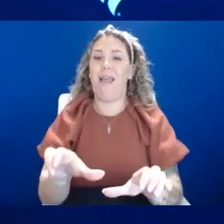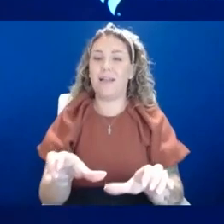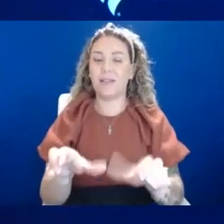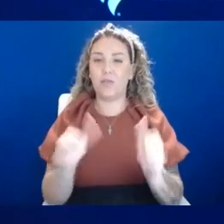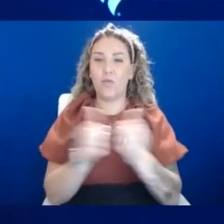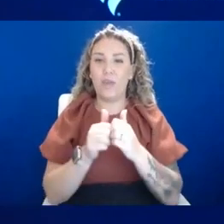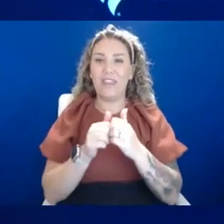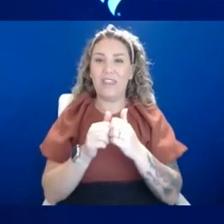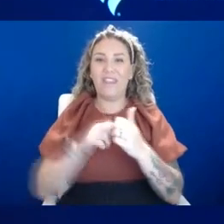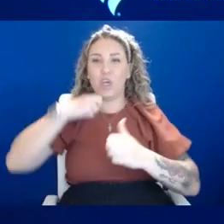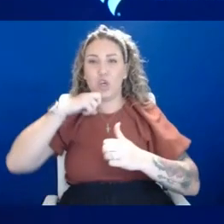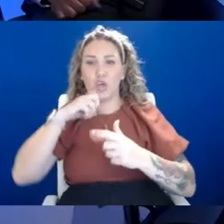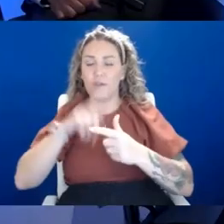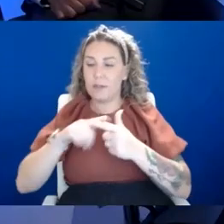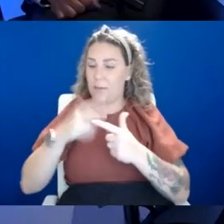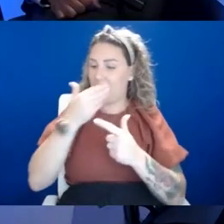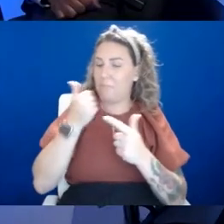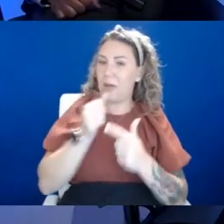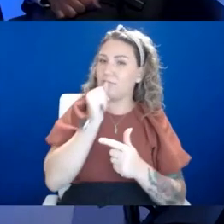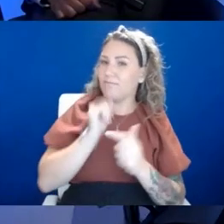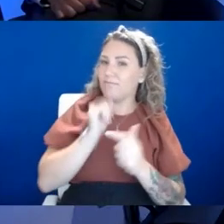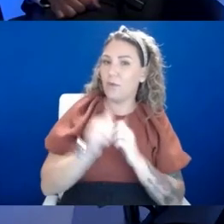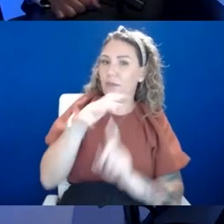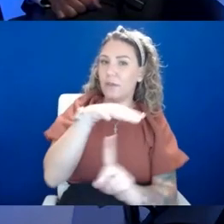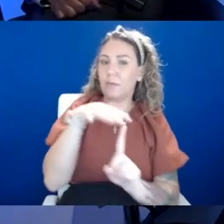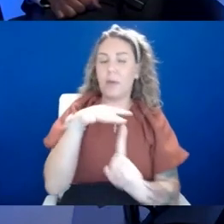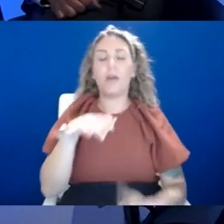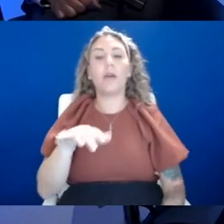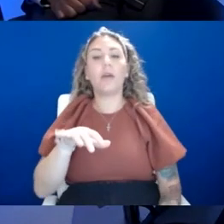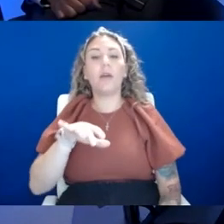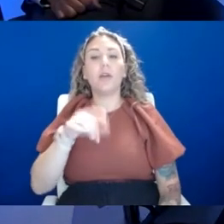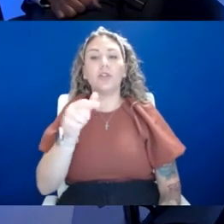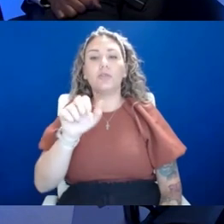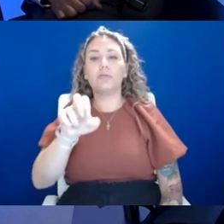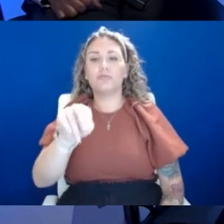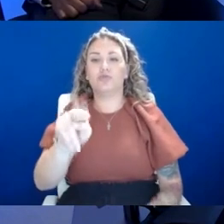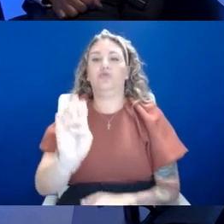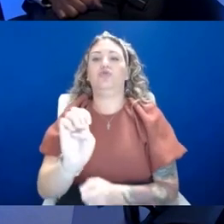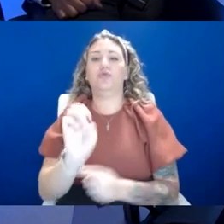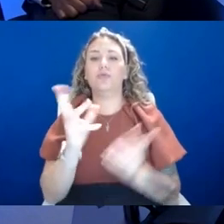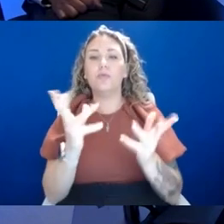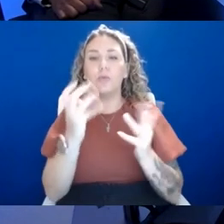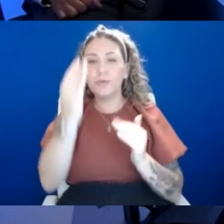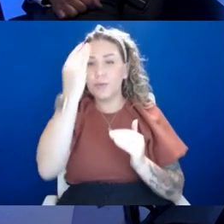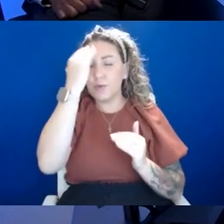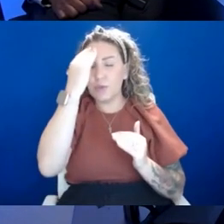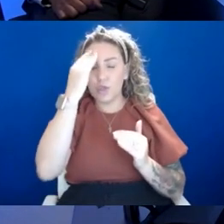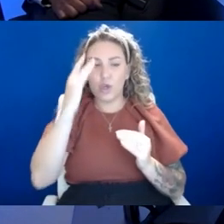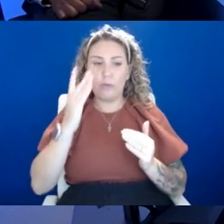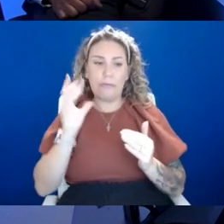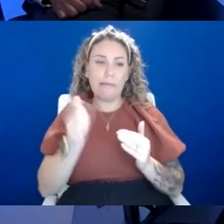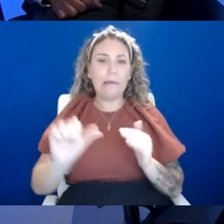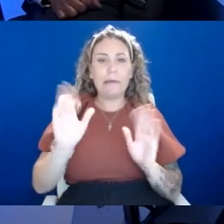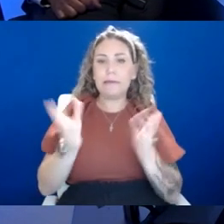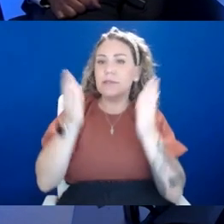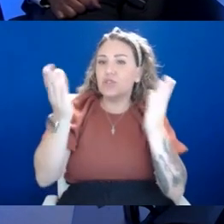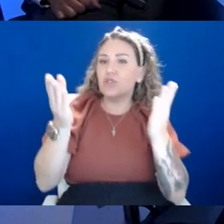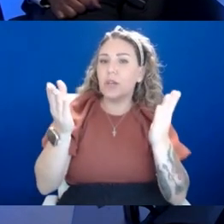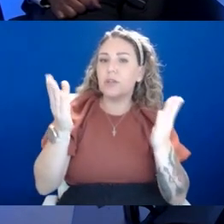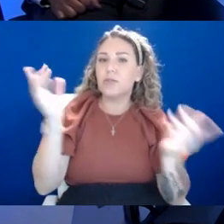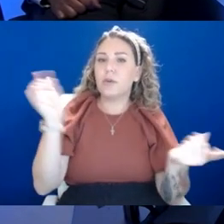cope and adapt to your environment. Jean wants to know, do you have any suggestions about reducing anxiety without medication?